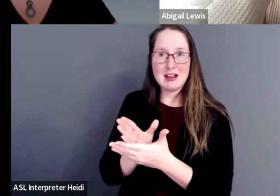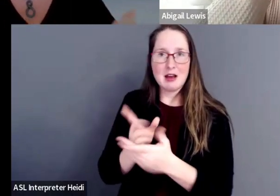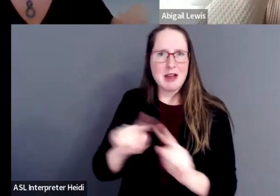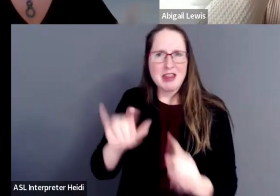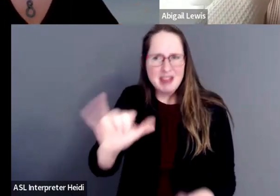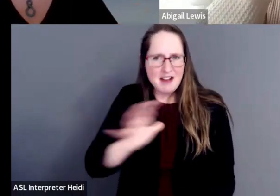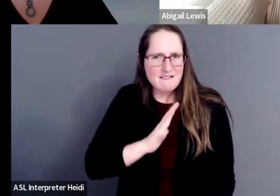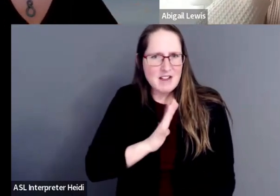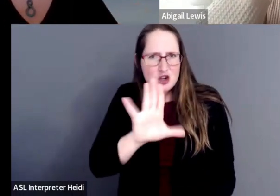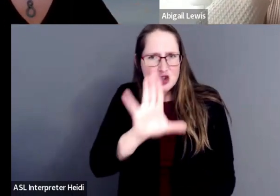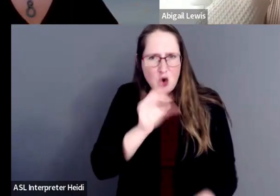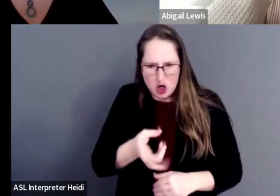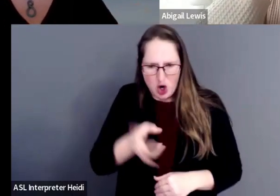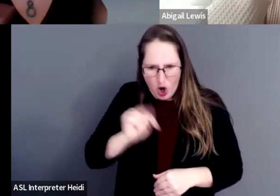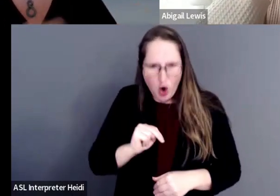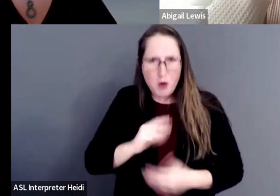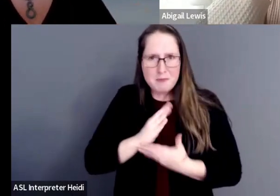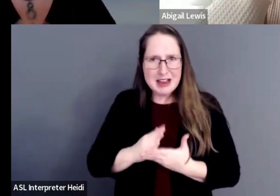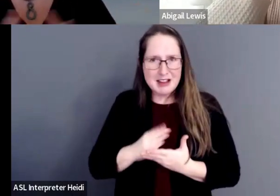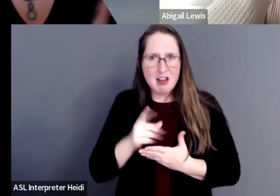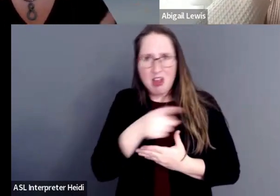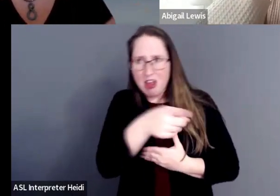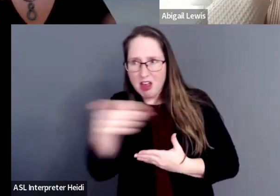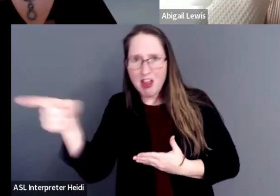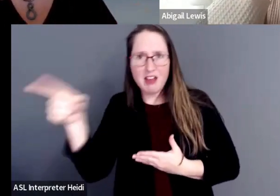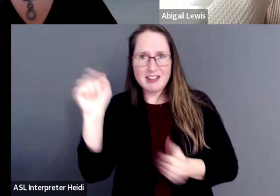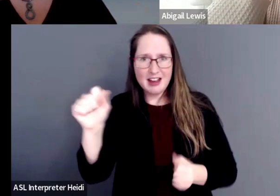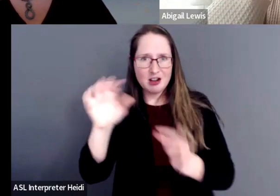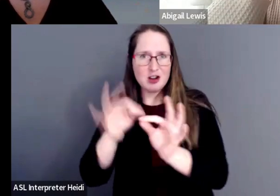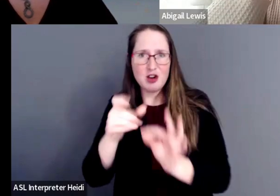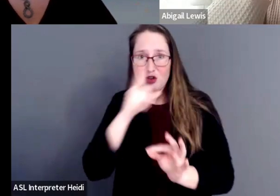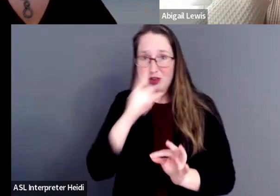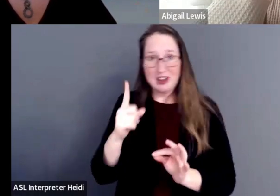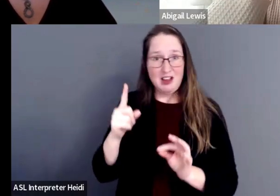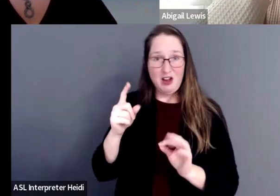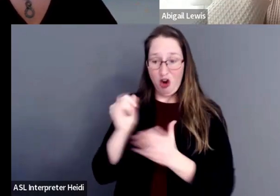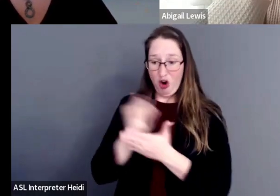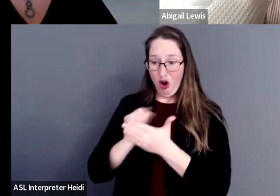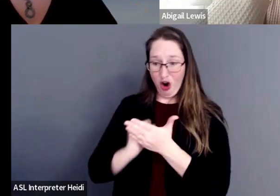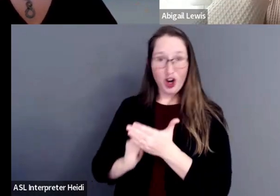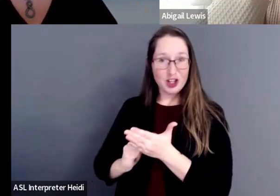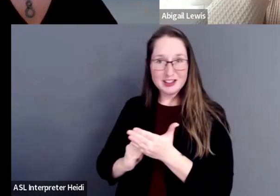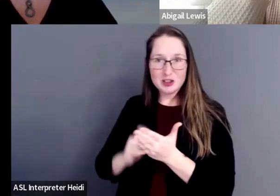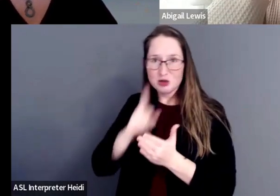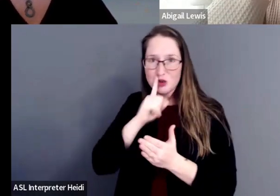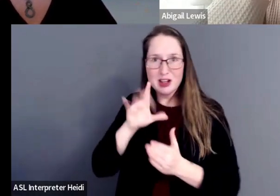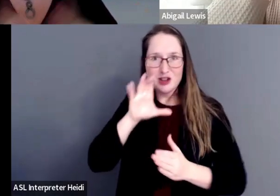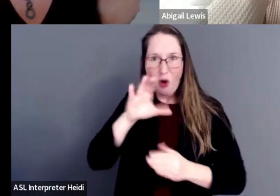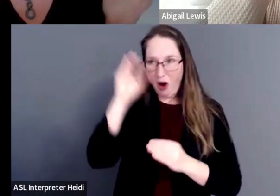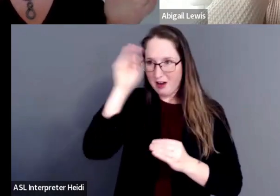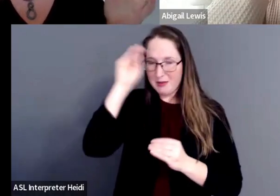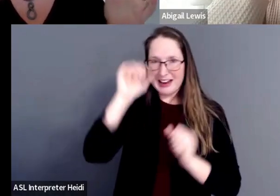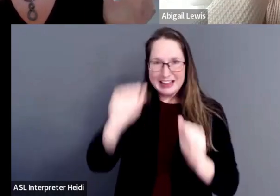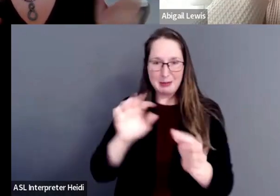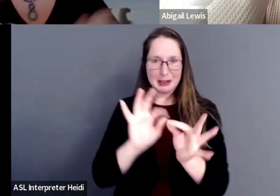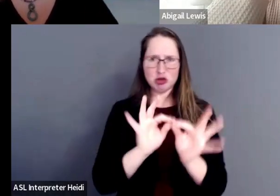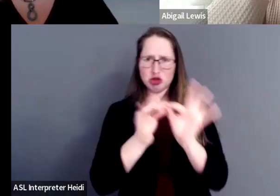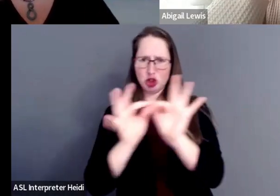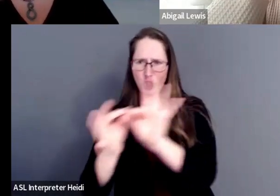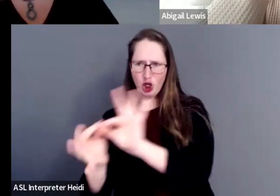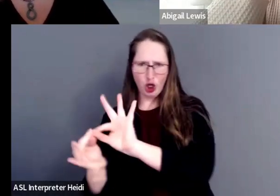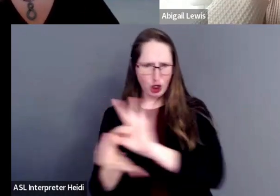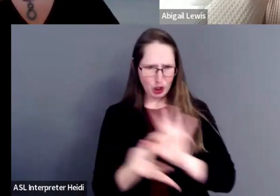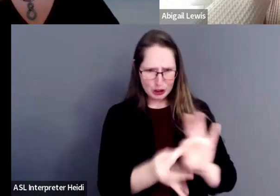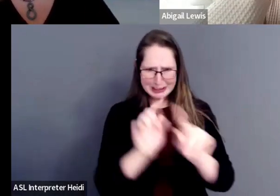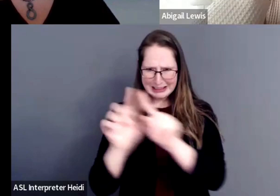And it's up to everybody else because art is extremely subjective and can be interpreted in a million different ways.